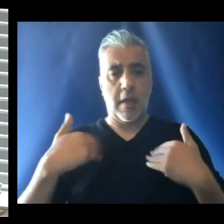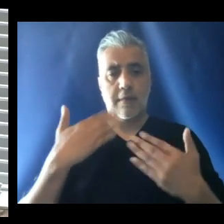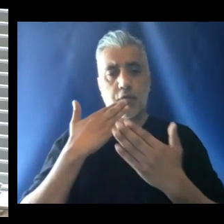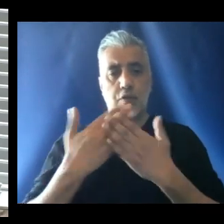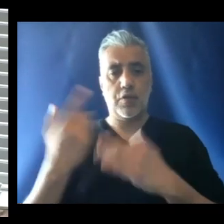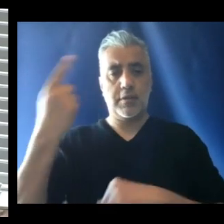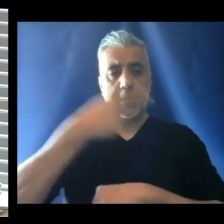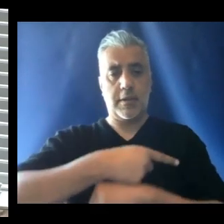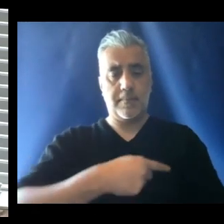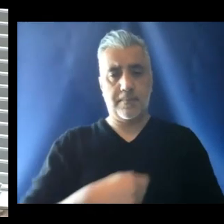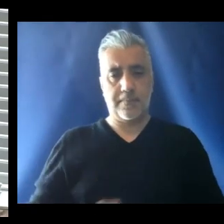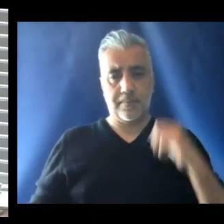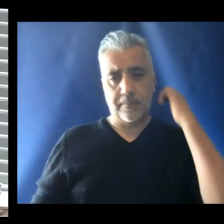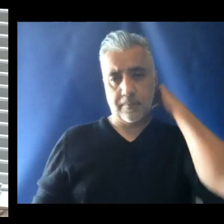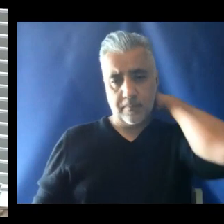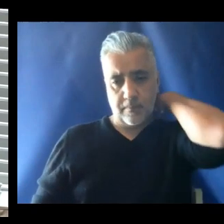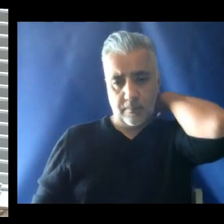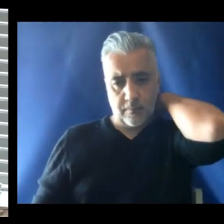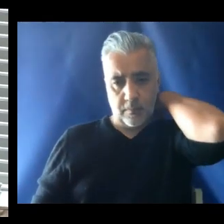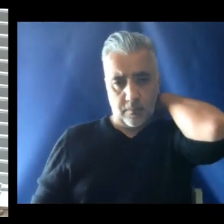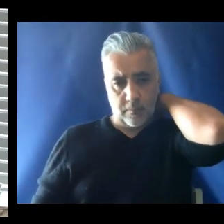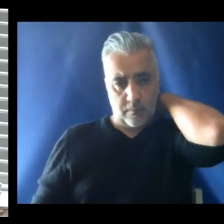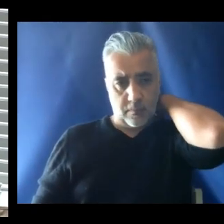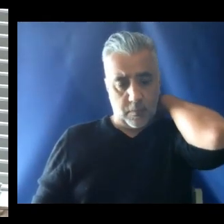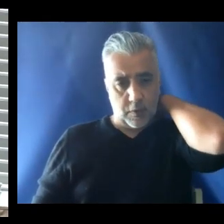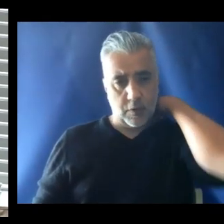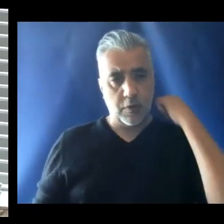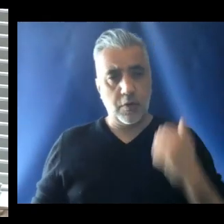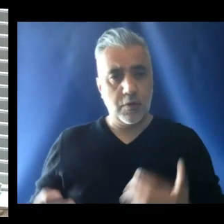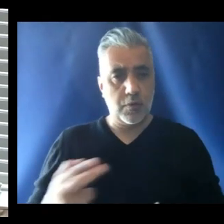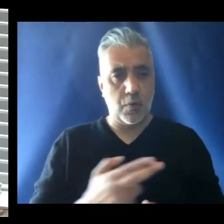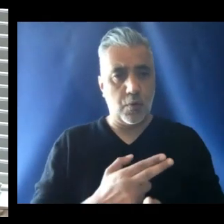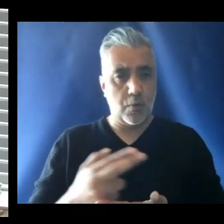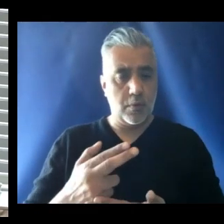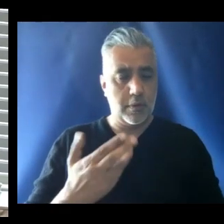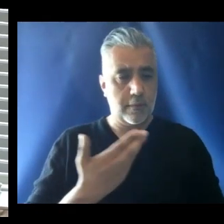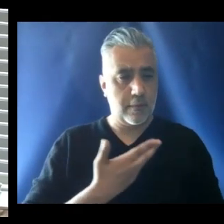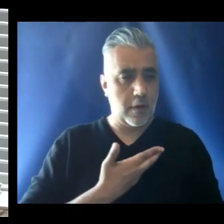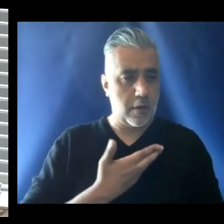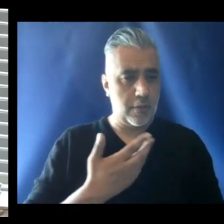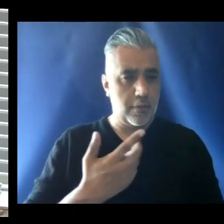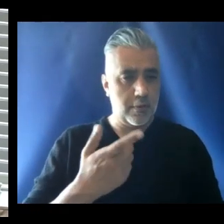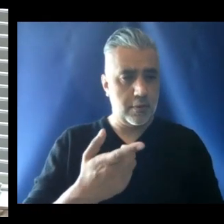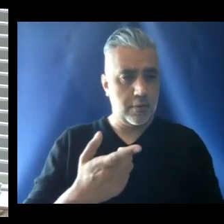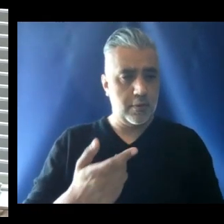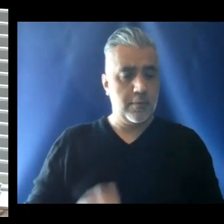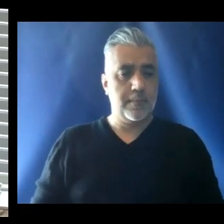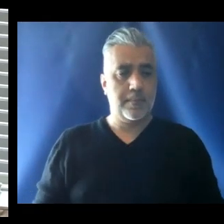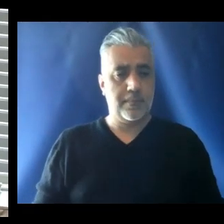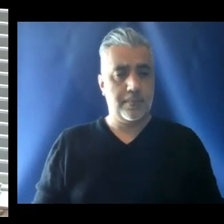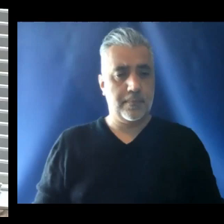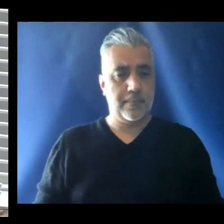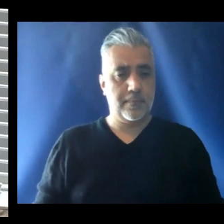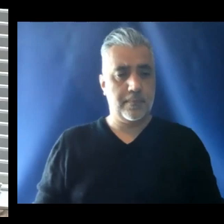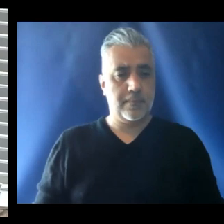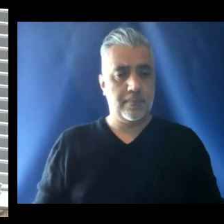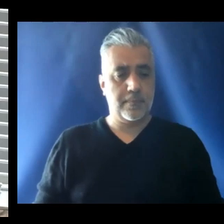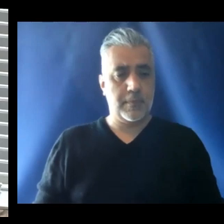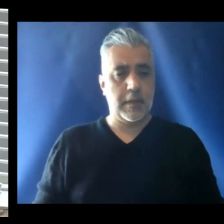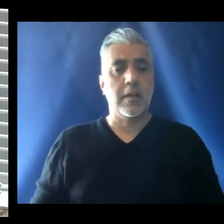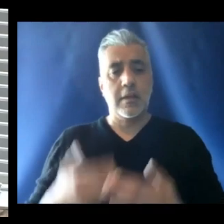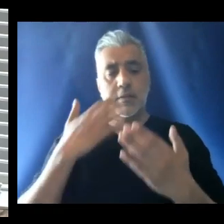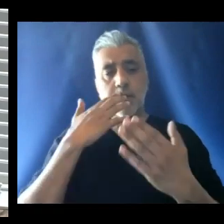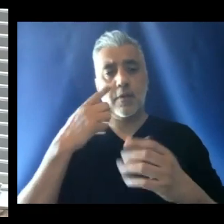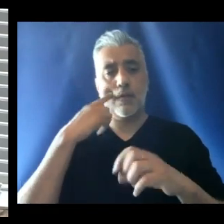The Holy Father for the Regina Celi of this Sunday, the third Sunday of